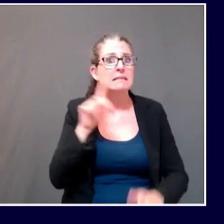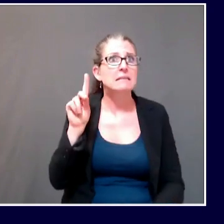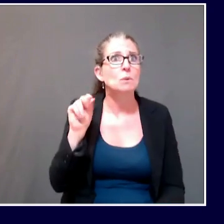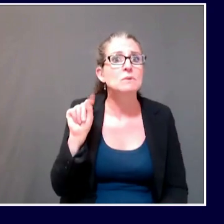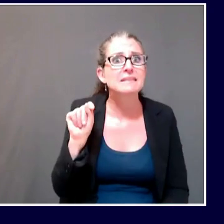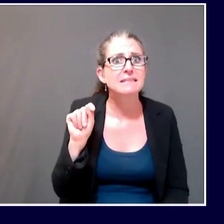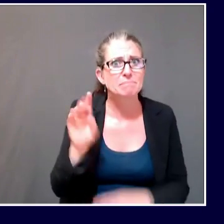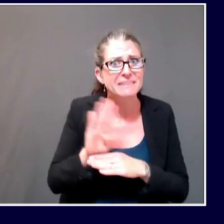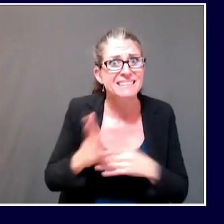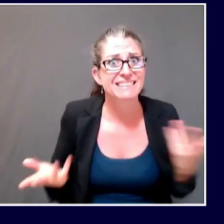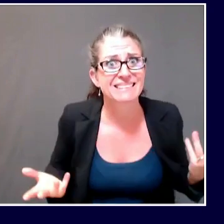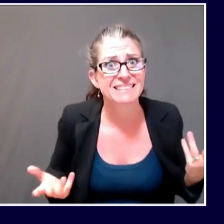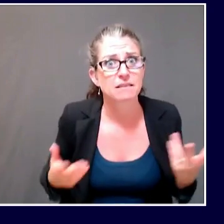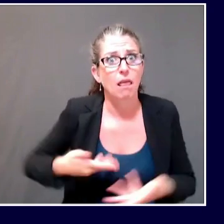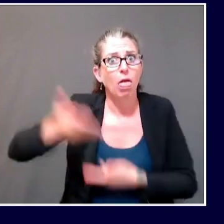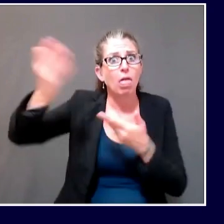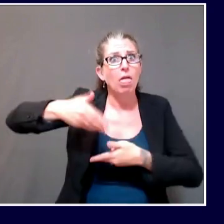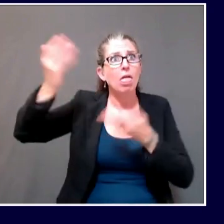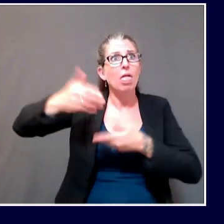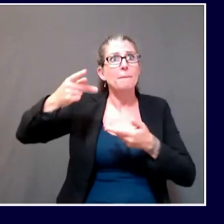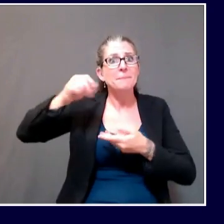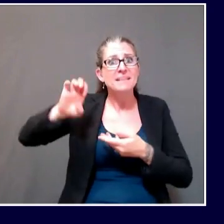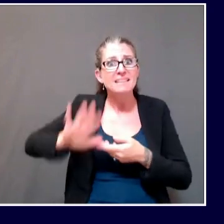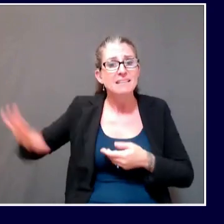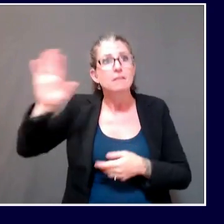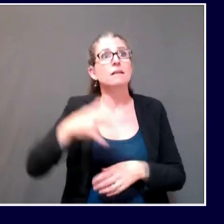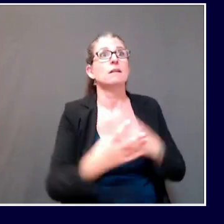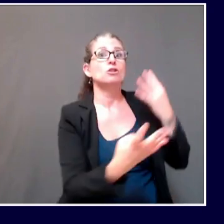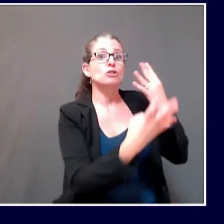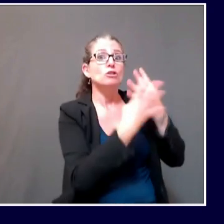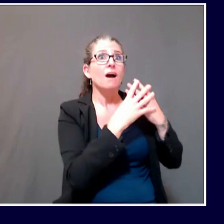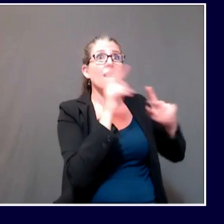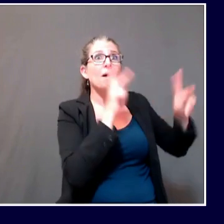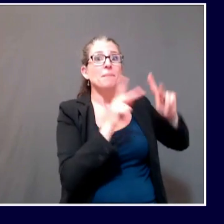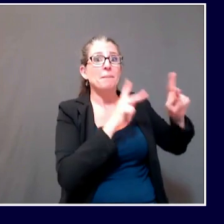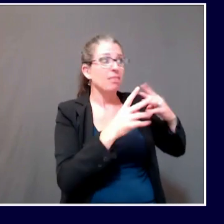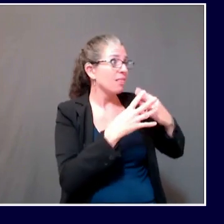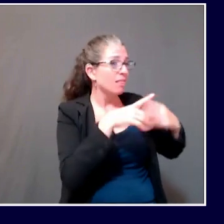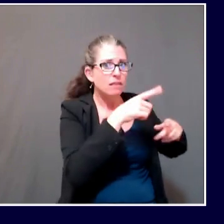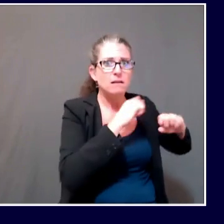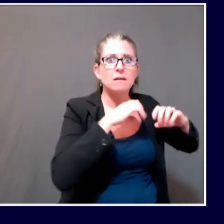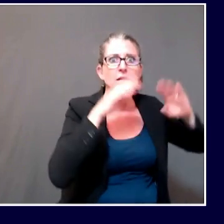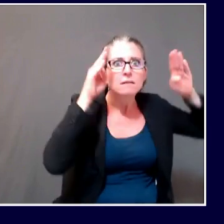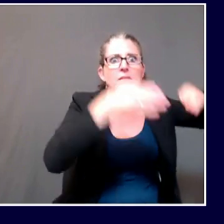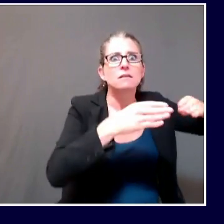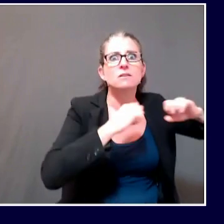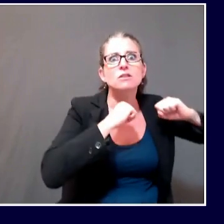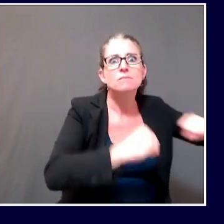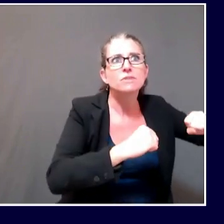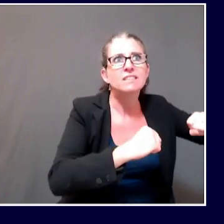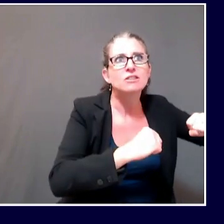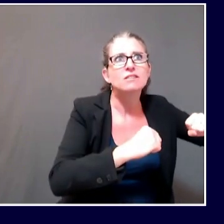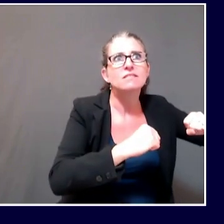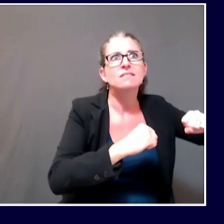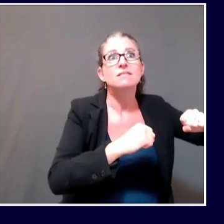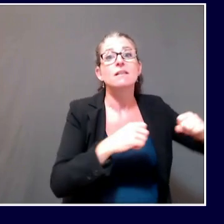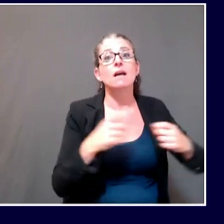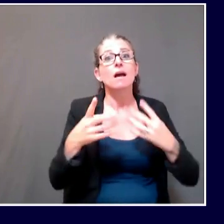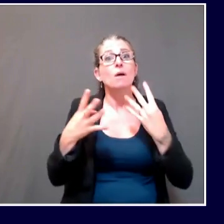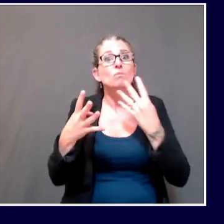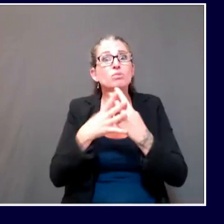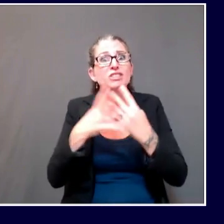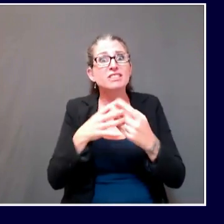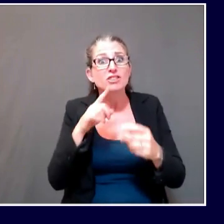Department of Corrections workers and inmates manufacturing PPE and distributing it around the state,